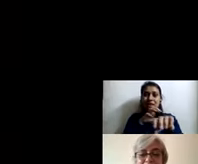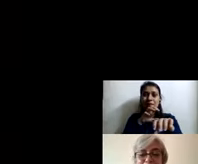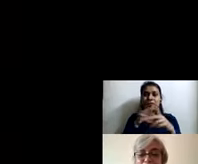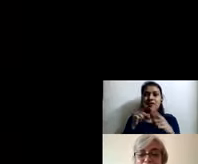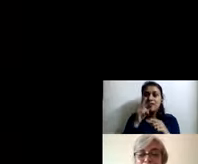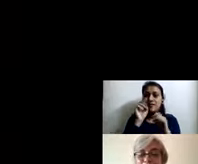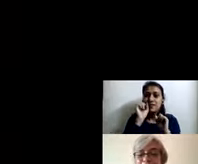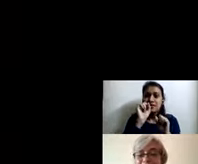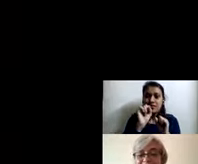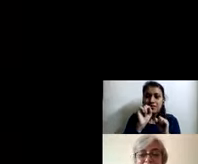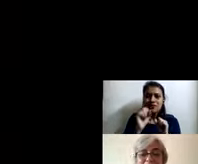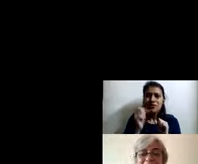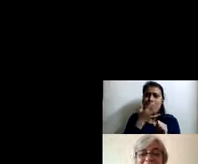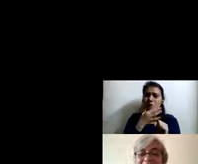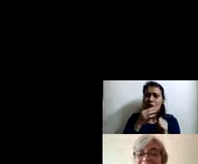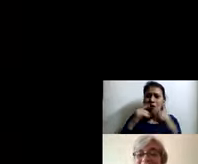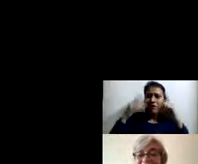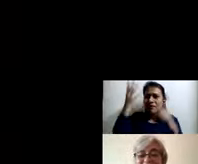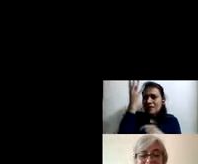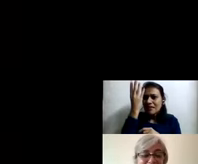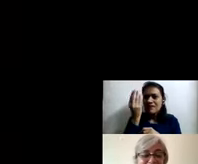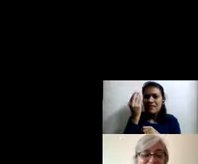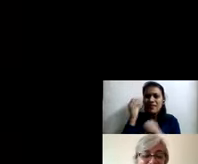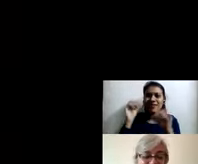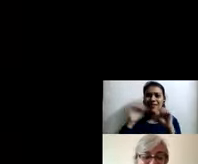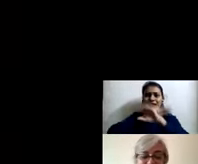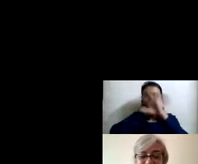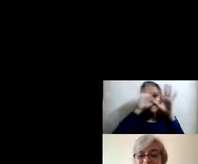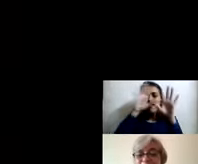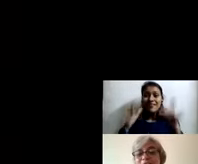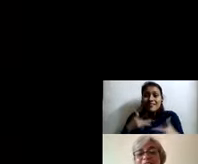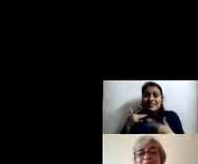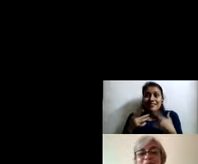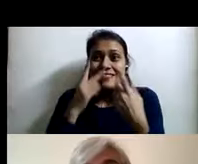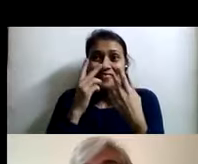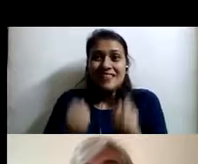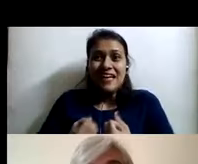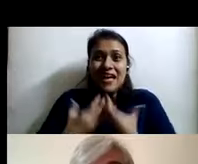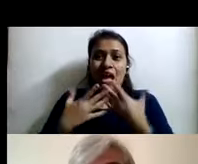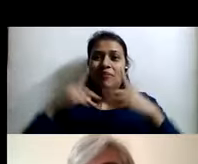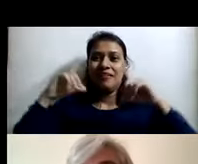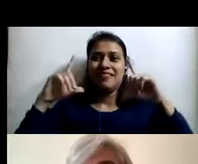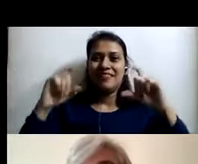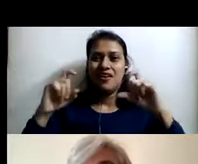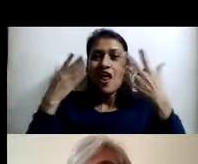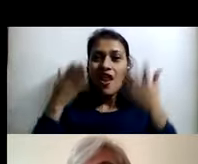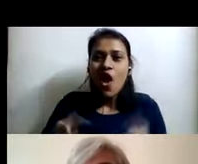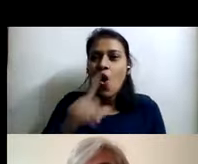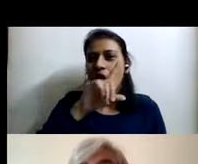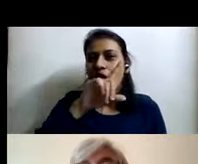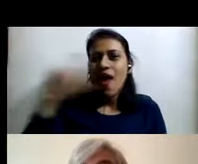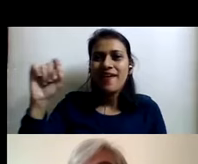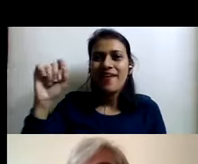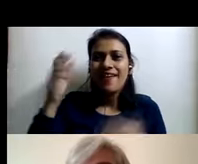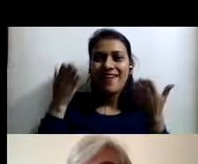and he posed for us so nicely in the evening light and I was thrilled when I saw this. Of course, now we have hundreds of these, so I'm not so